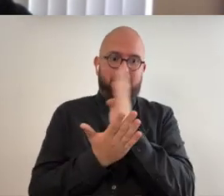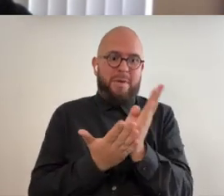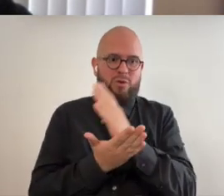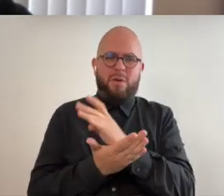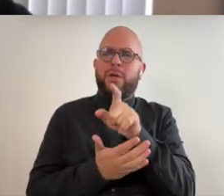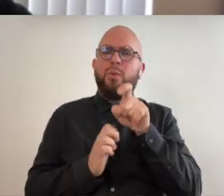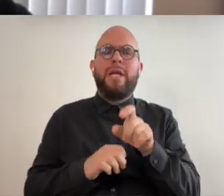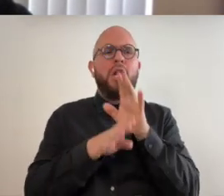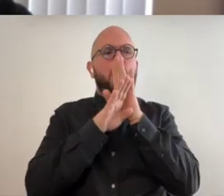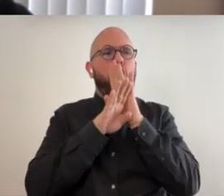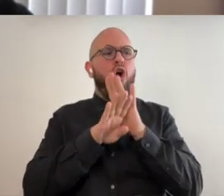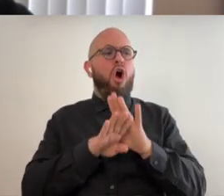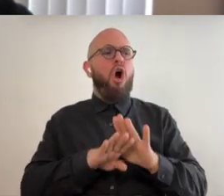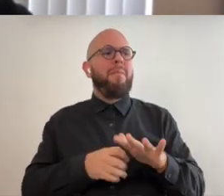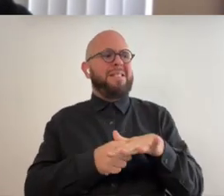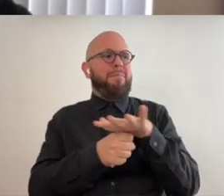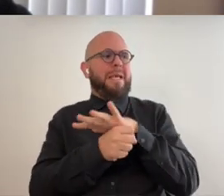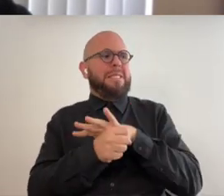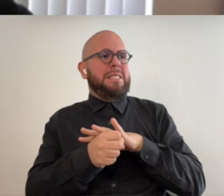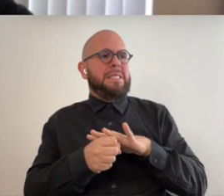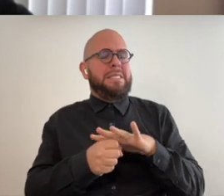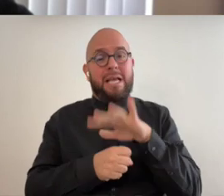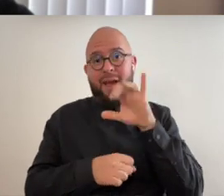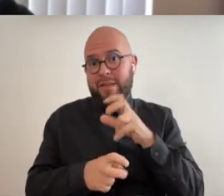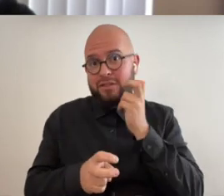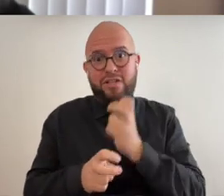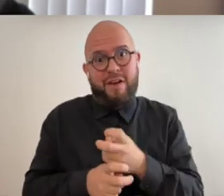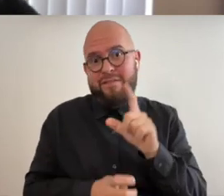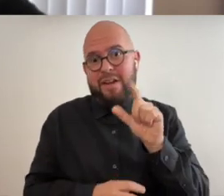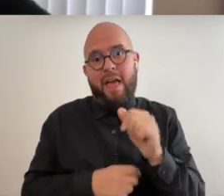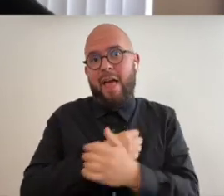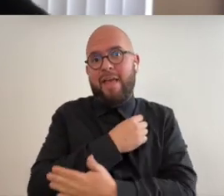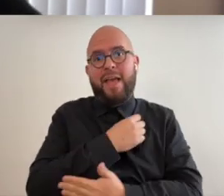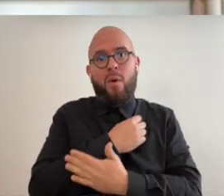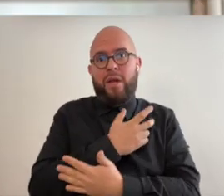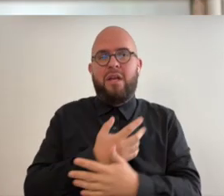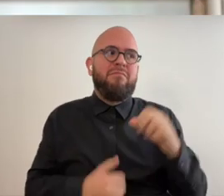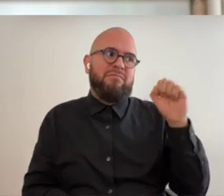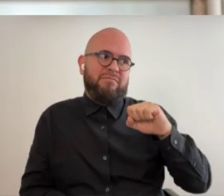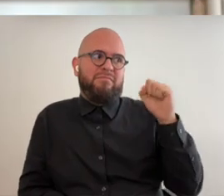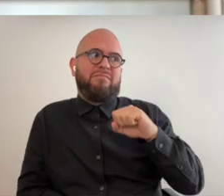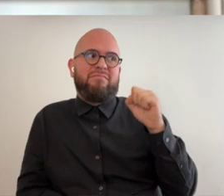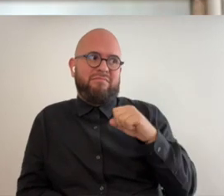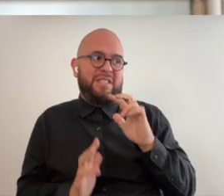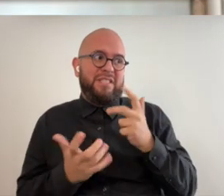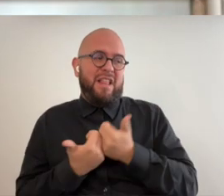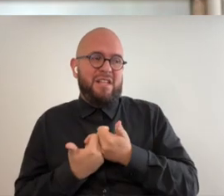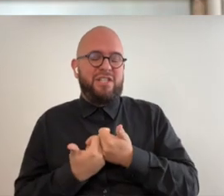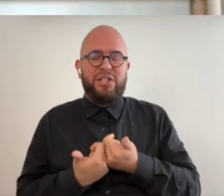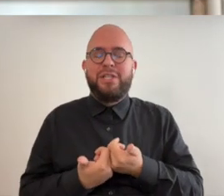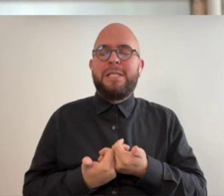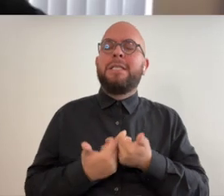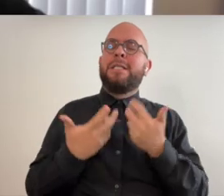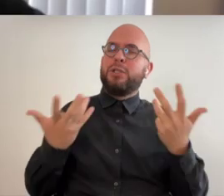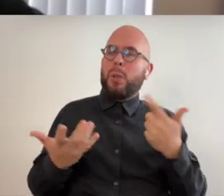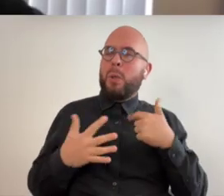and that is extremely difficult to find in la county yeah it's a challenge and so